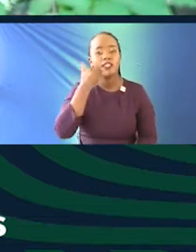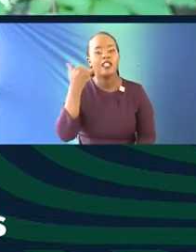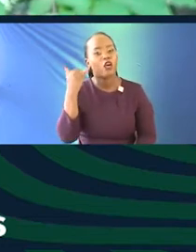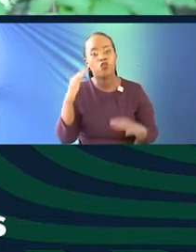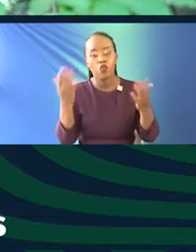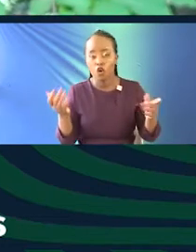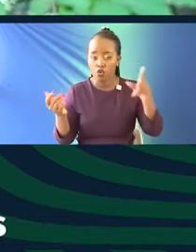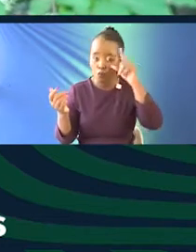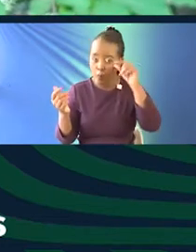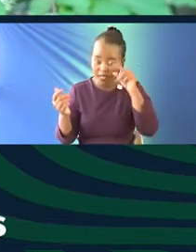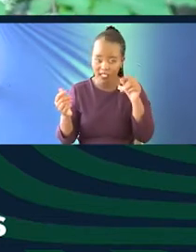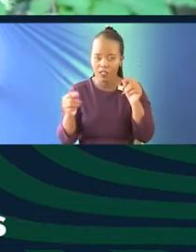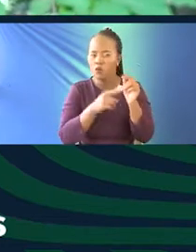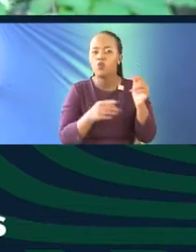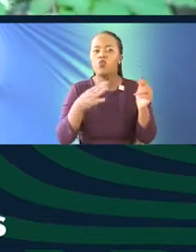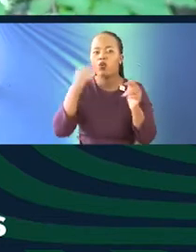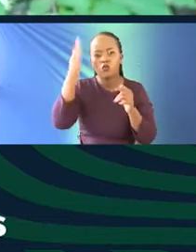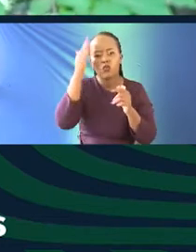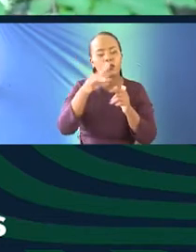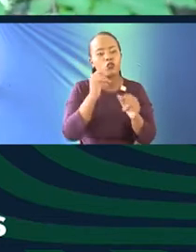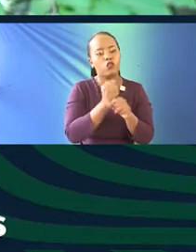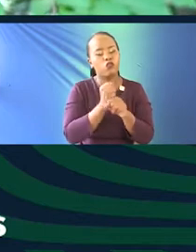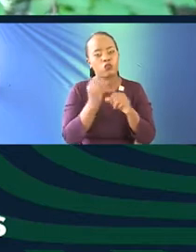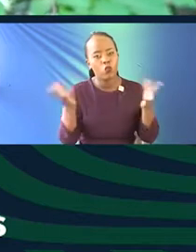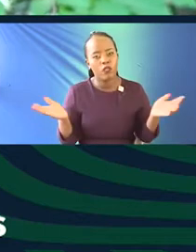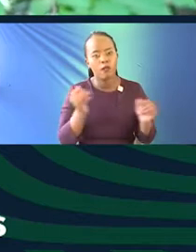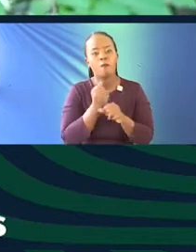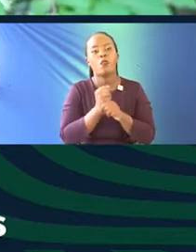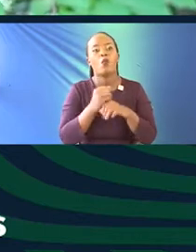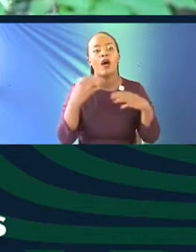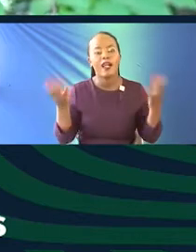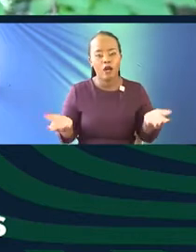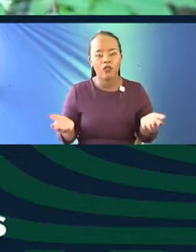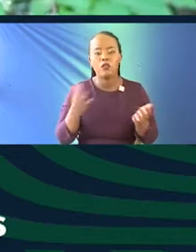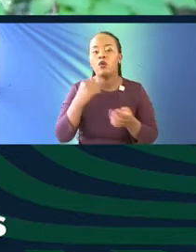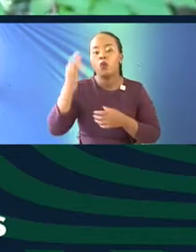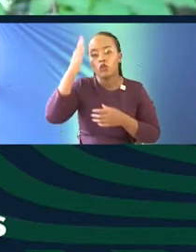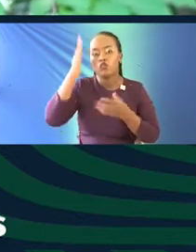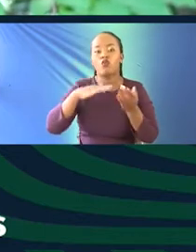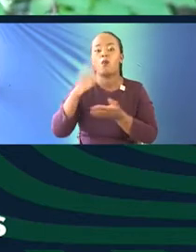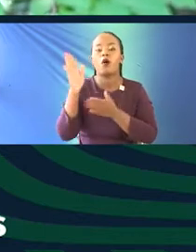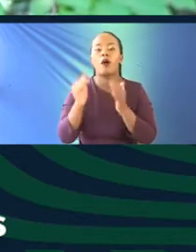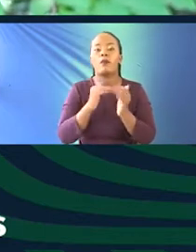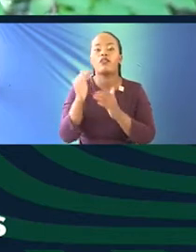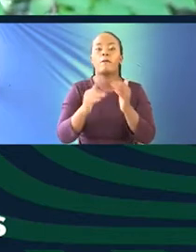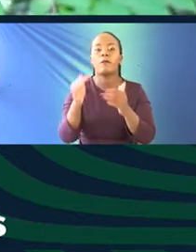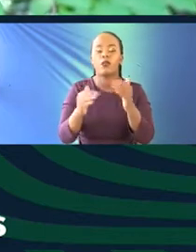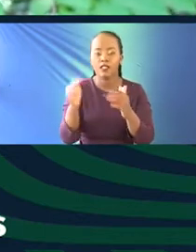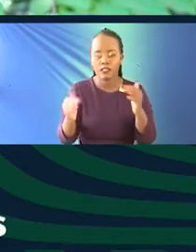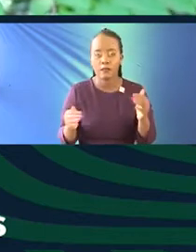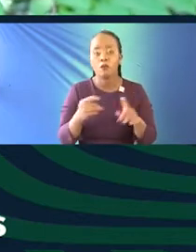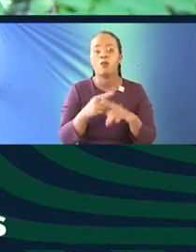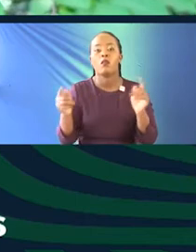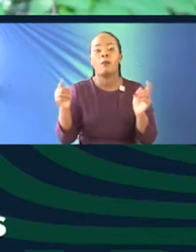Nakuru who want these things and they want to know what they do, how they work, what they're called, where we found them. They want to know about our processes. So, but